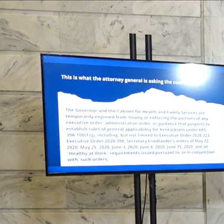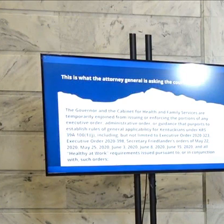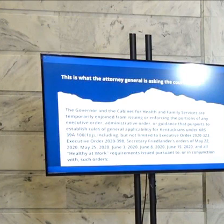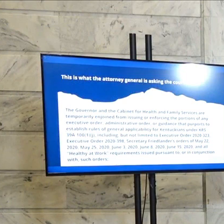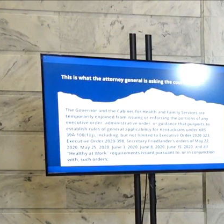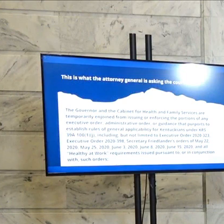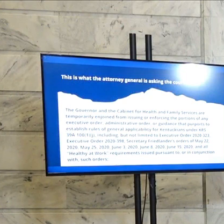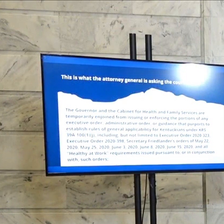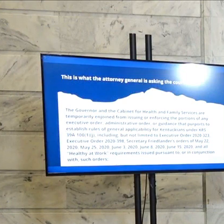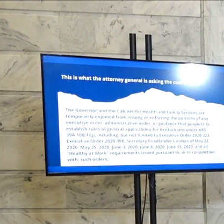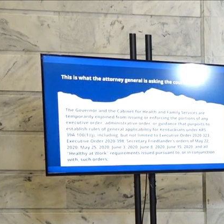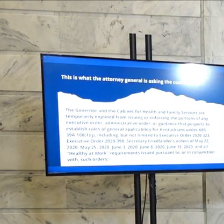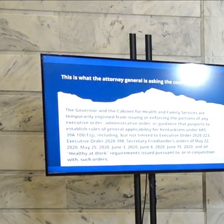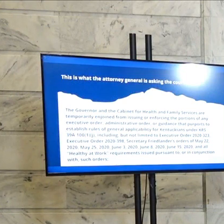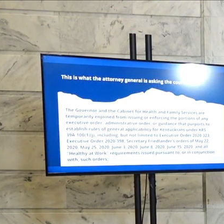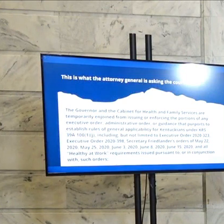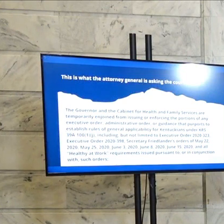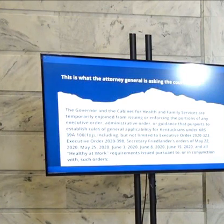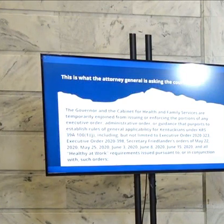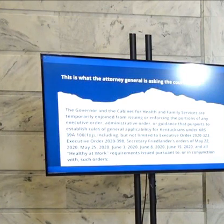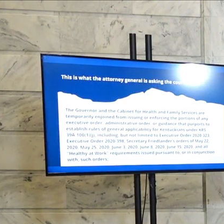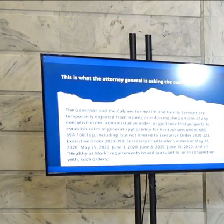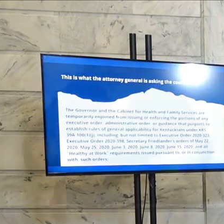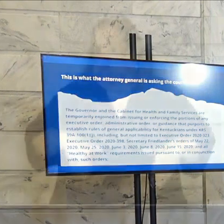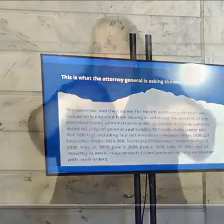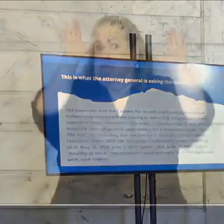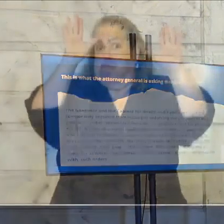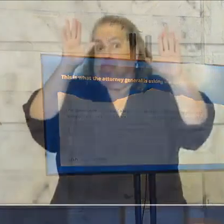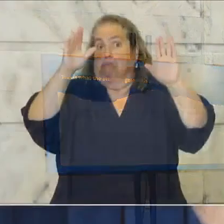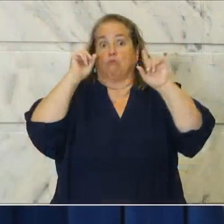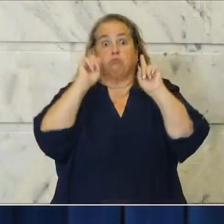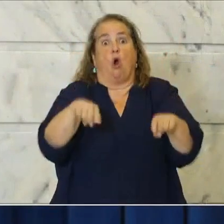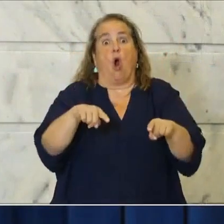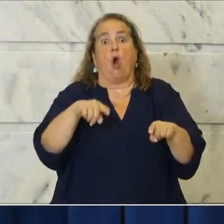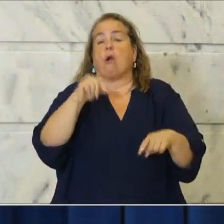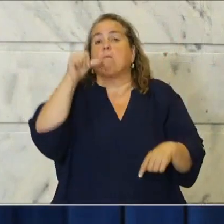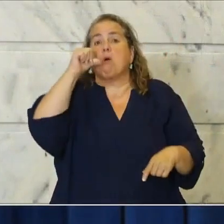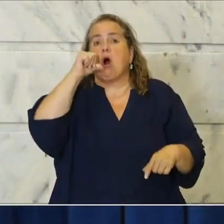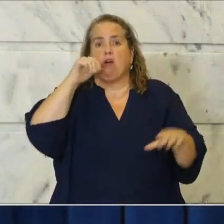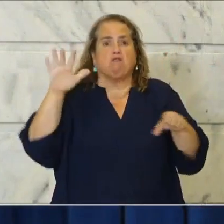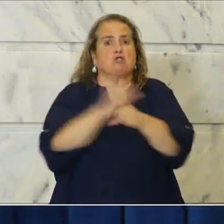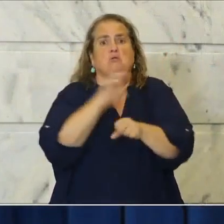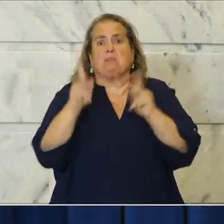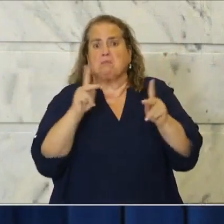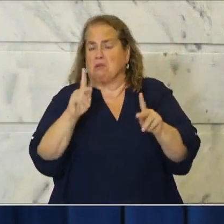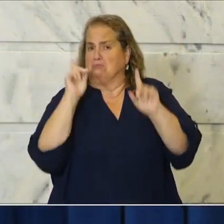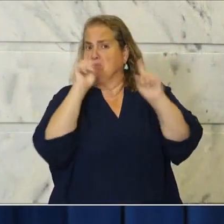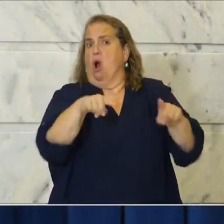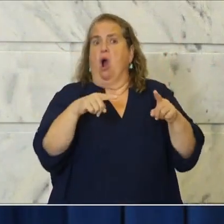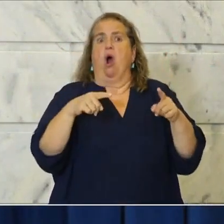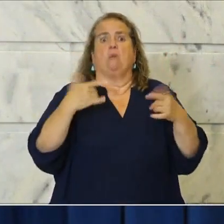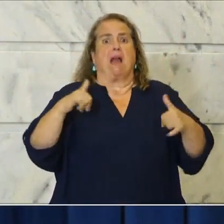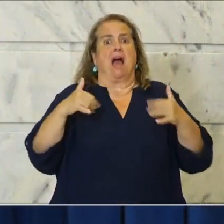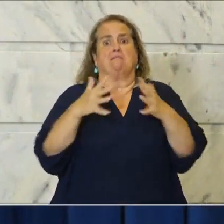limits anywhere. Fill up a stadium, full bar all the way out. You know, people out in the streets.